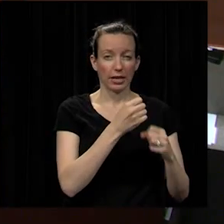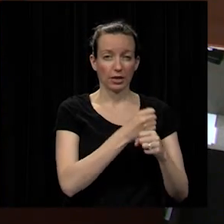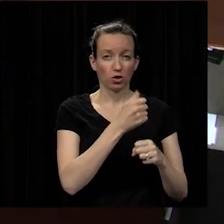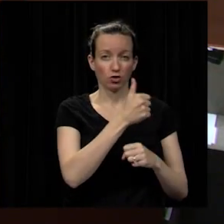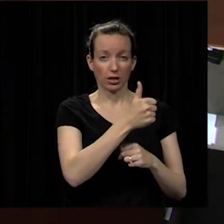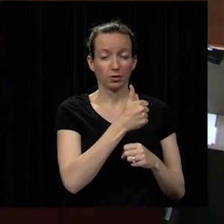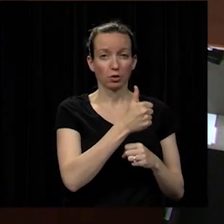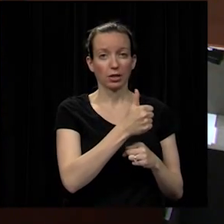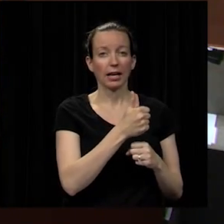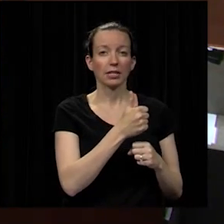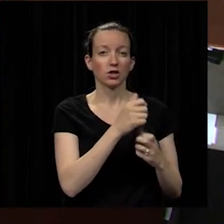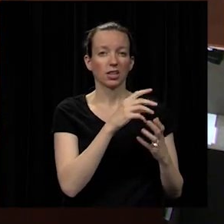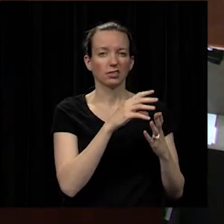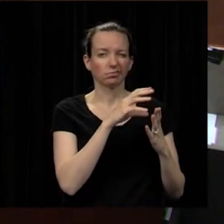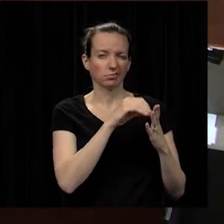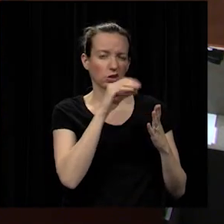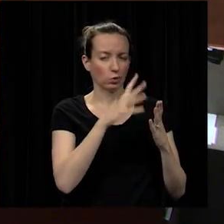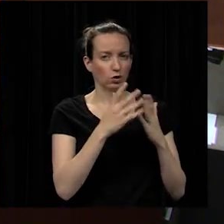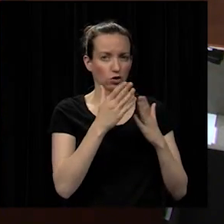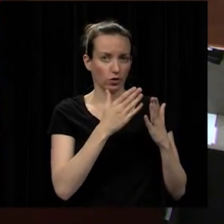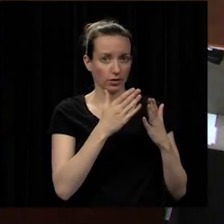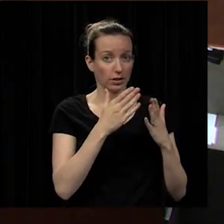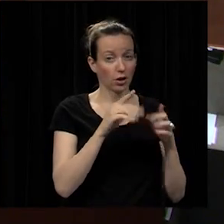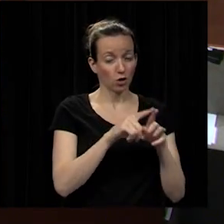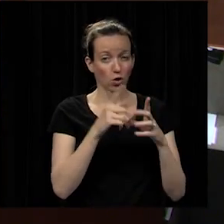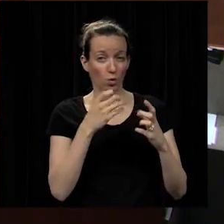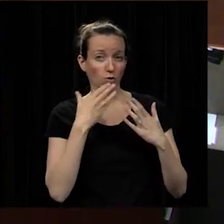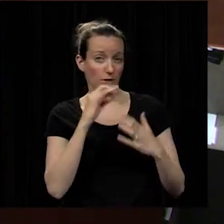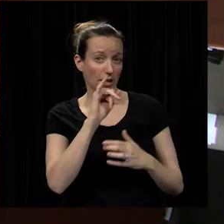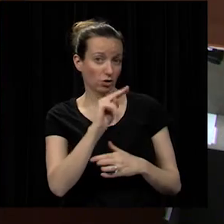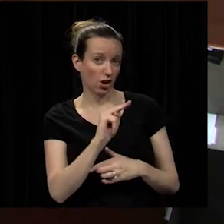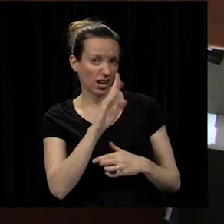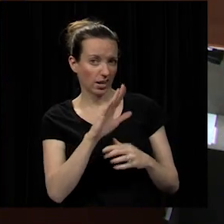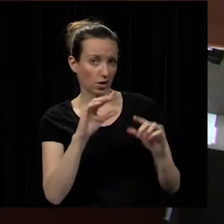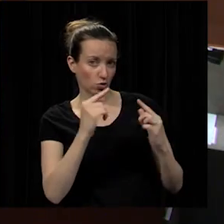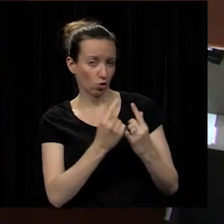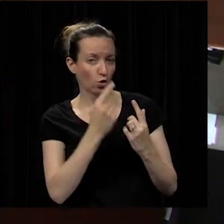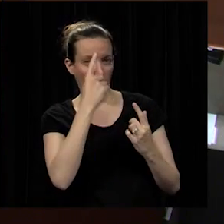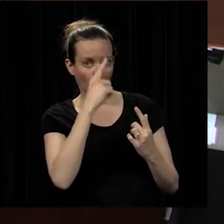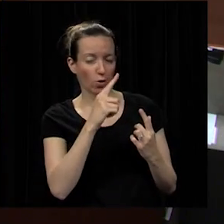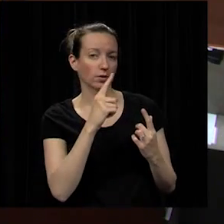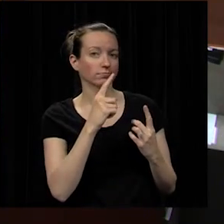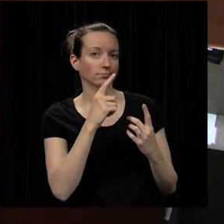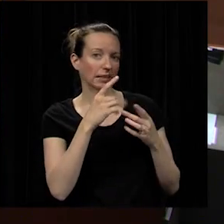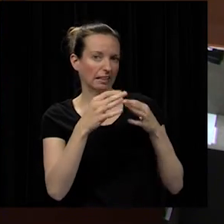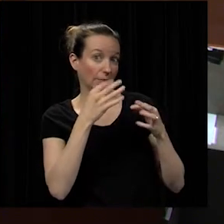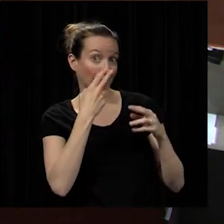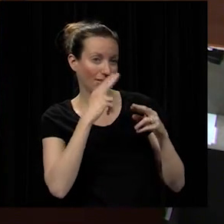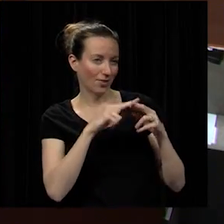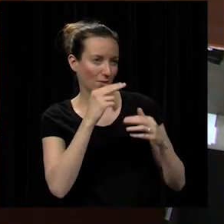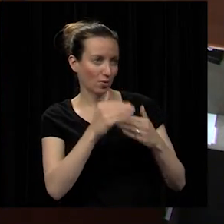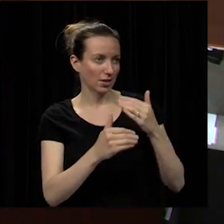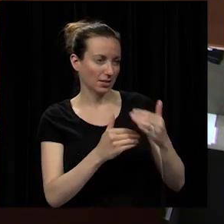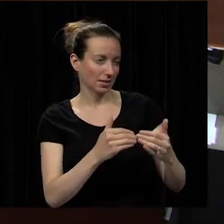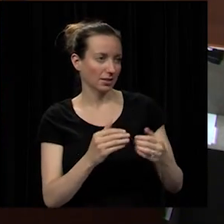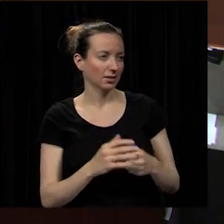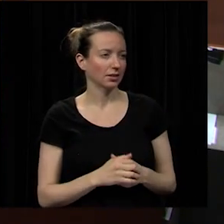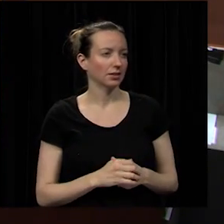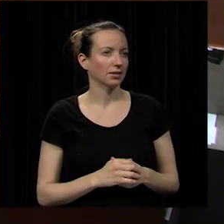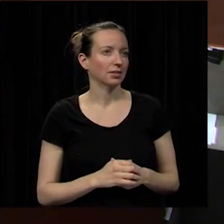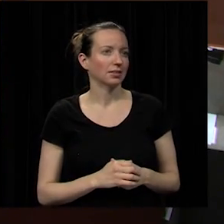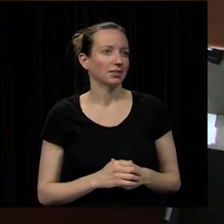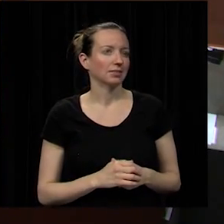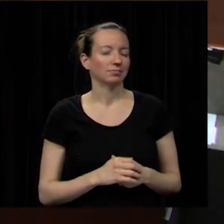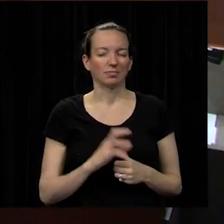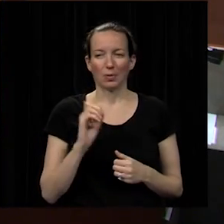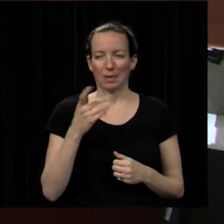agreement with first student as presented and i would like to also thank john and his crew for kind of this has been a fun process okay thanks